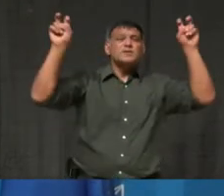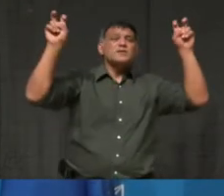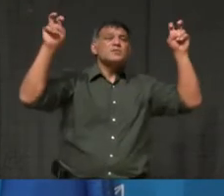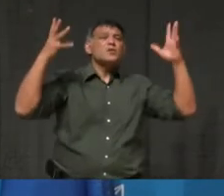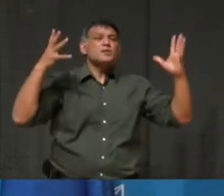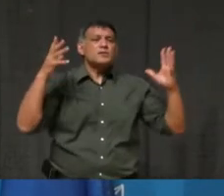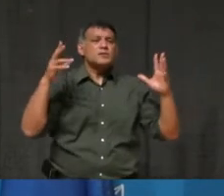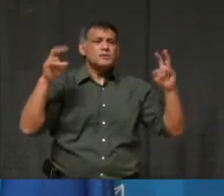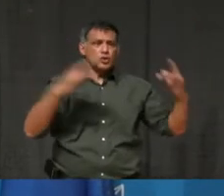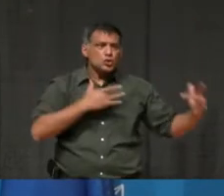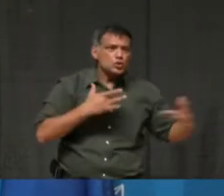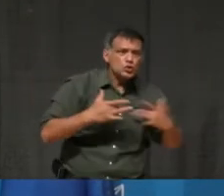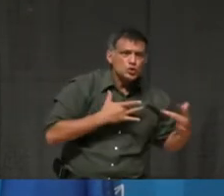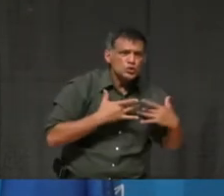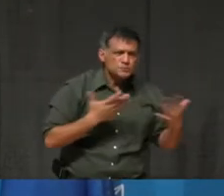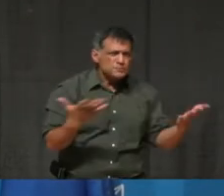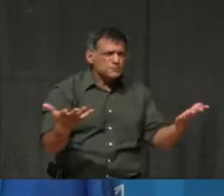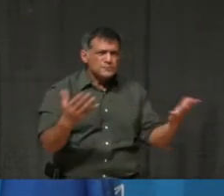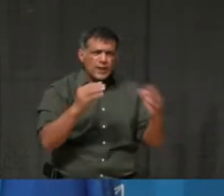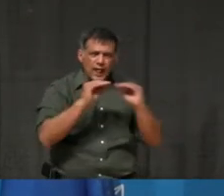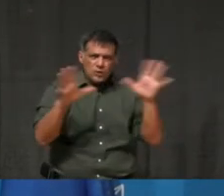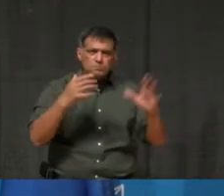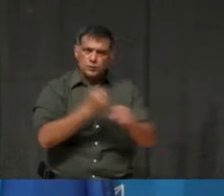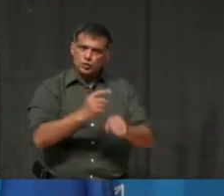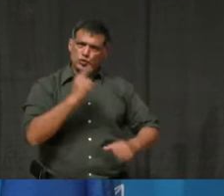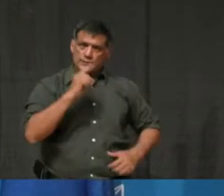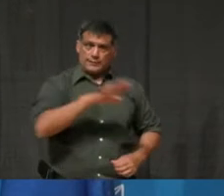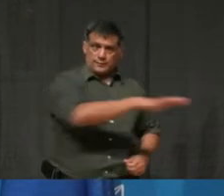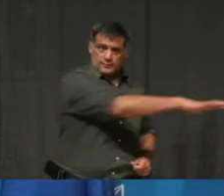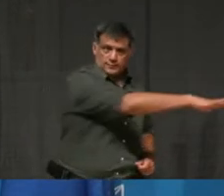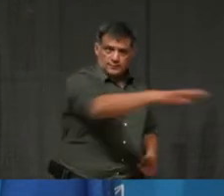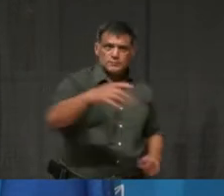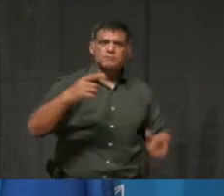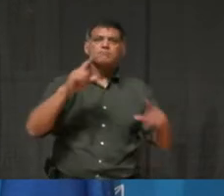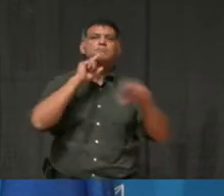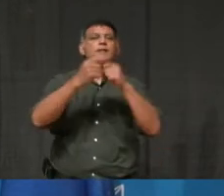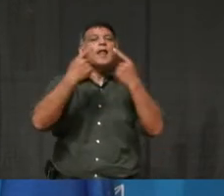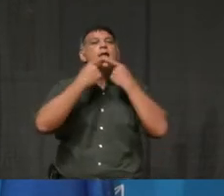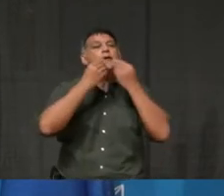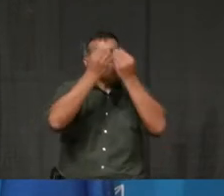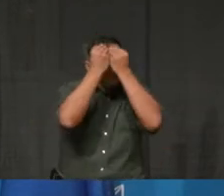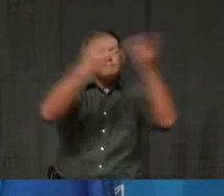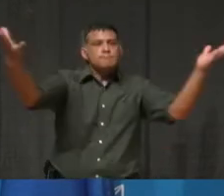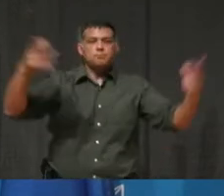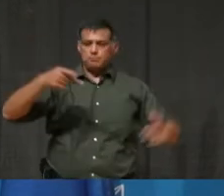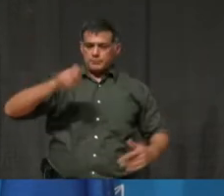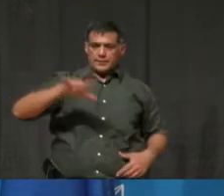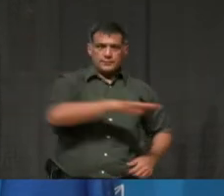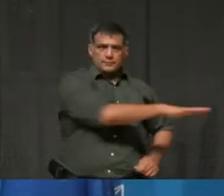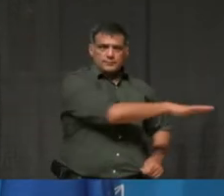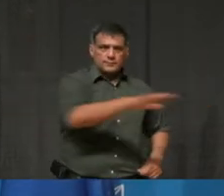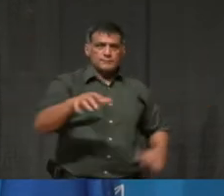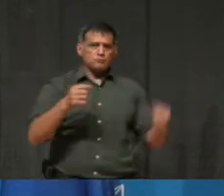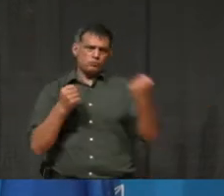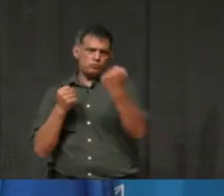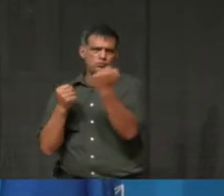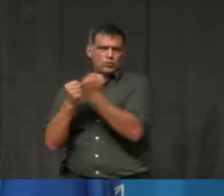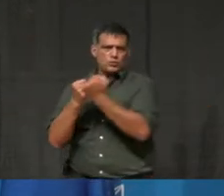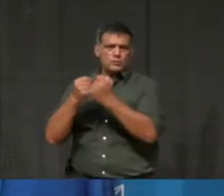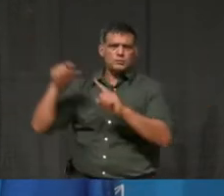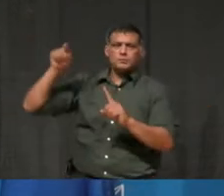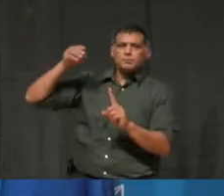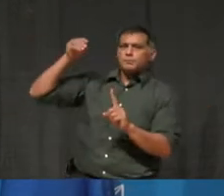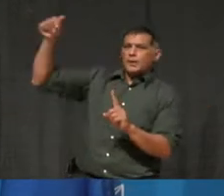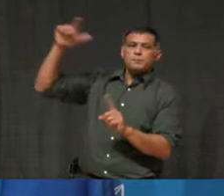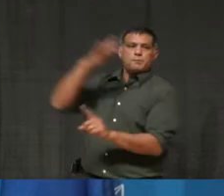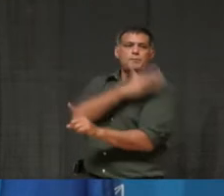how, you know, making sure that what you're seeing on the ground in Peel is supported by the province